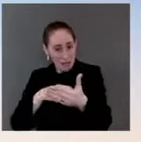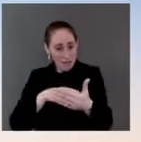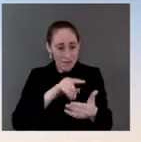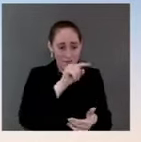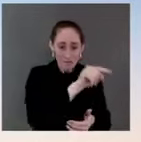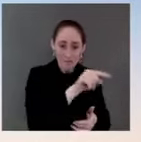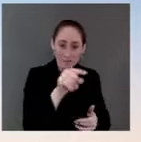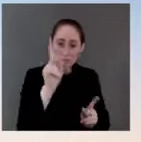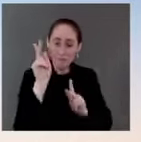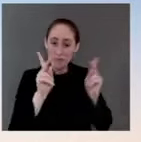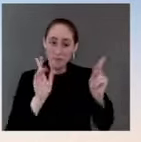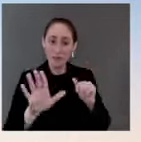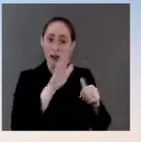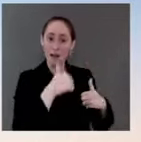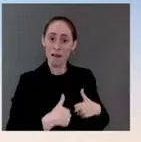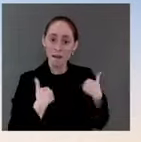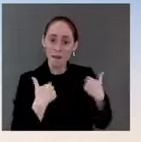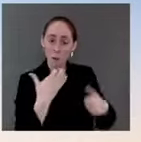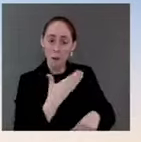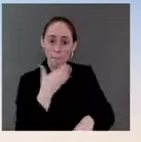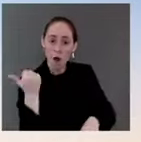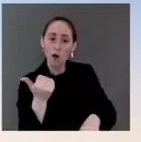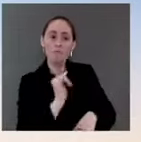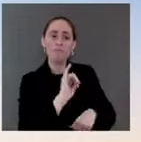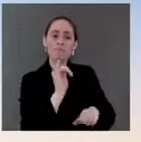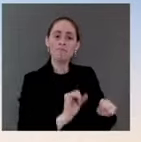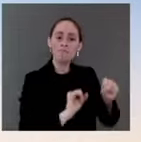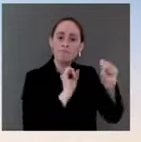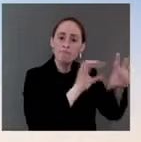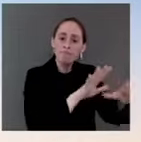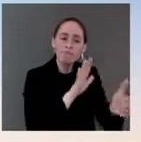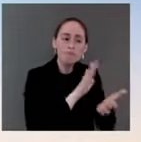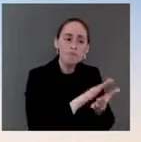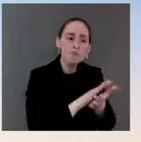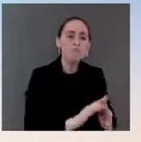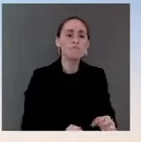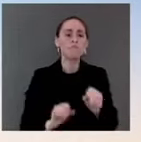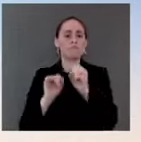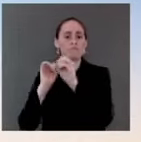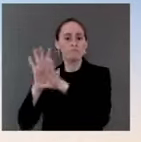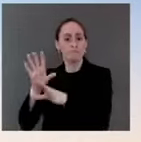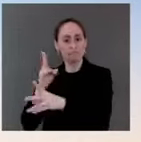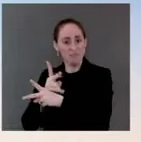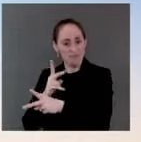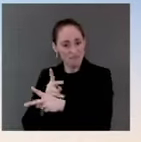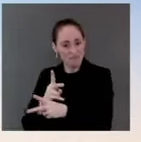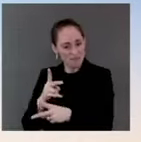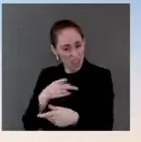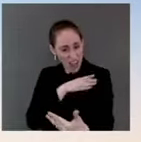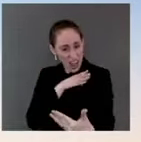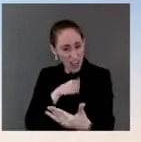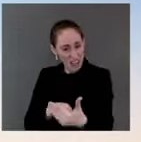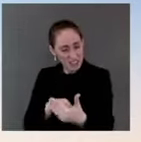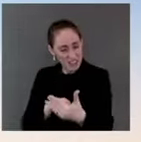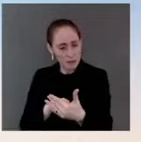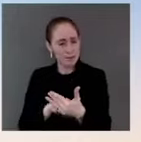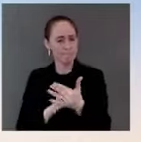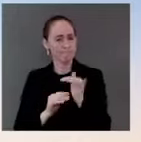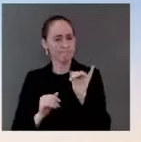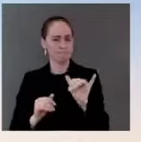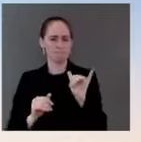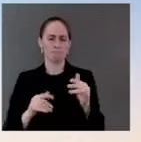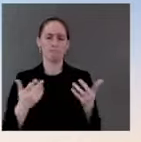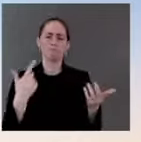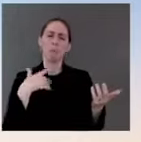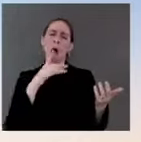not argument, because he has a very good working relationship with Senator Manchin, but I think the case he will make is that this is exactly the time to pass